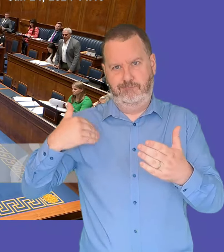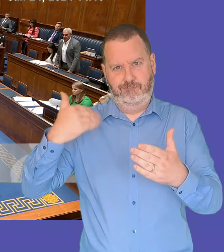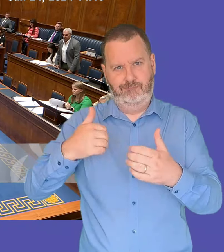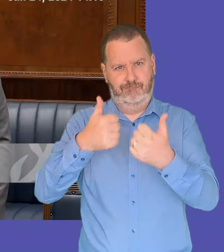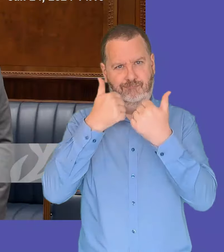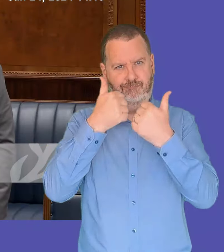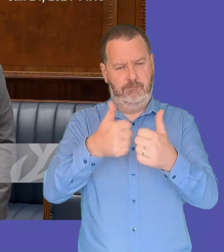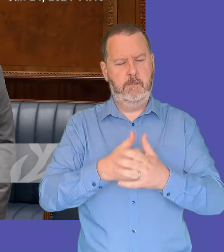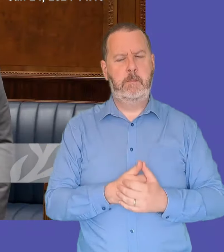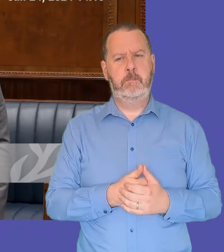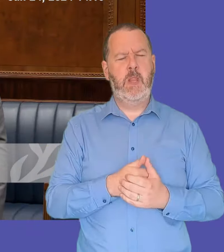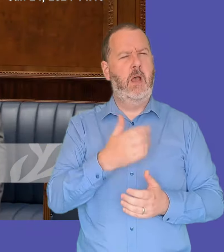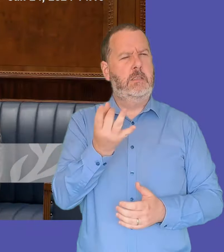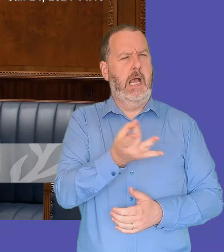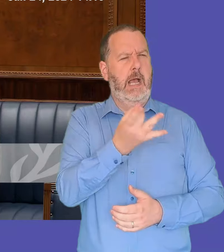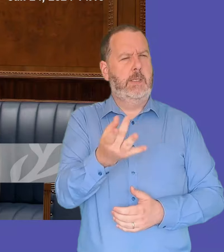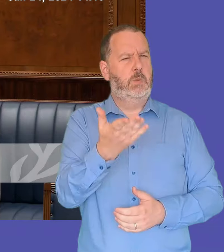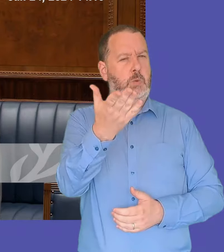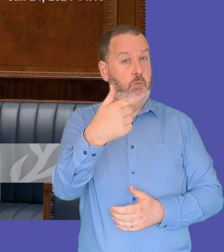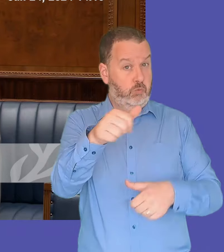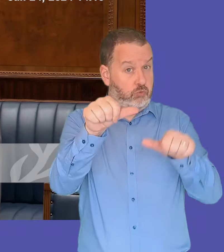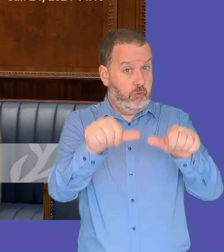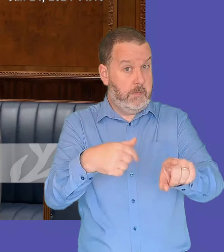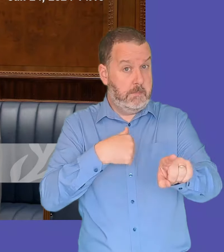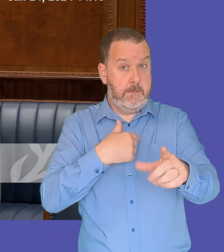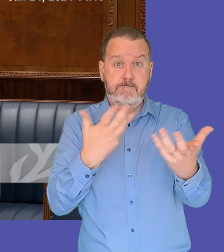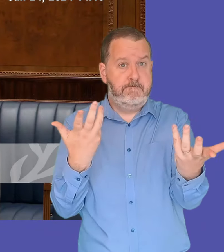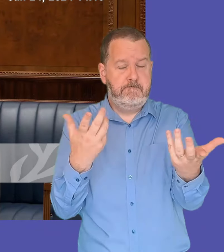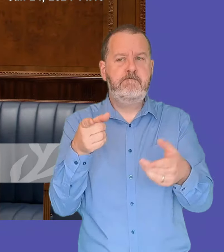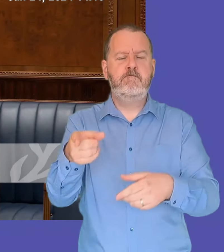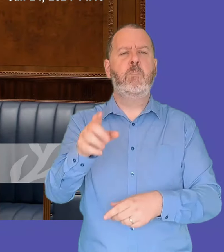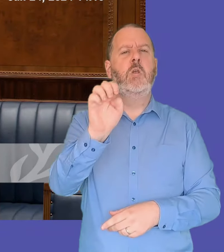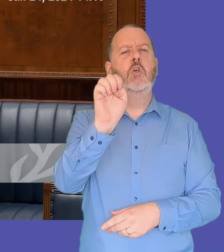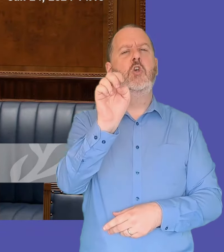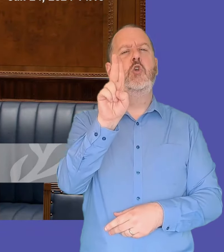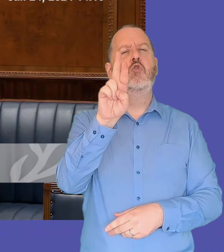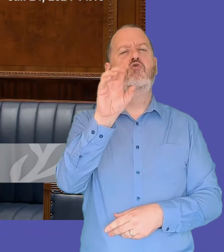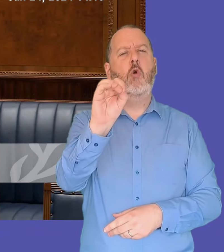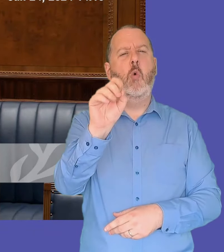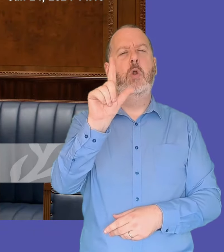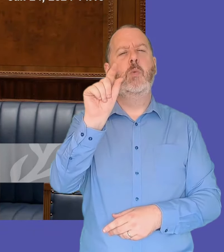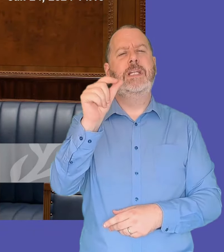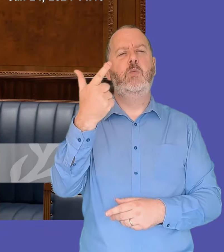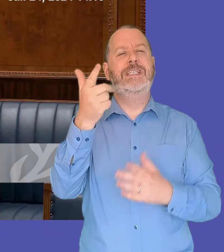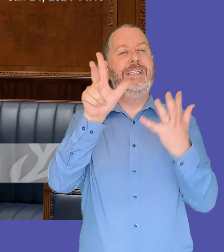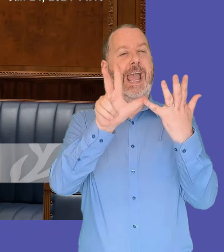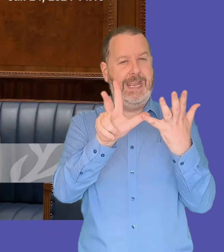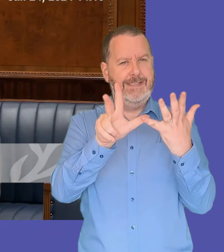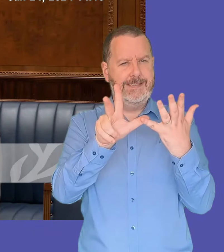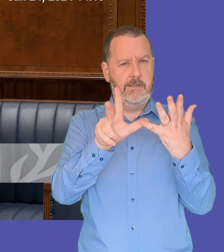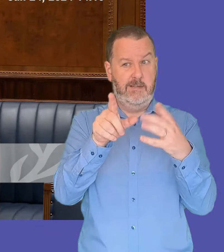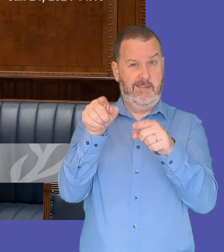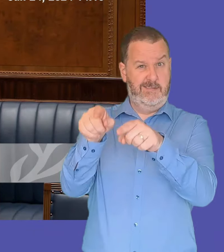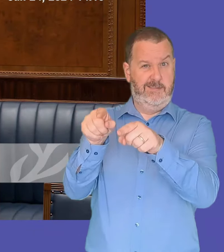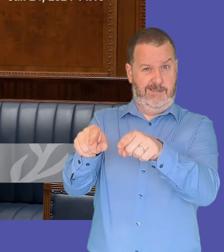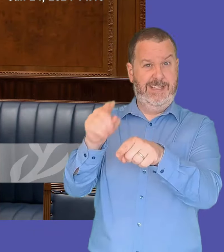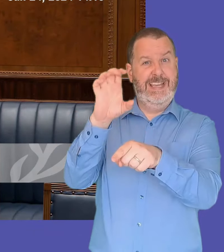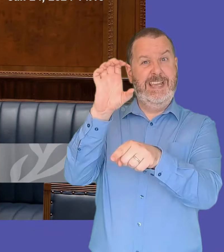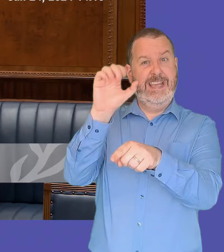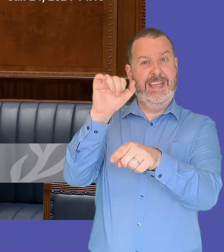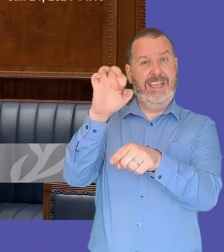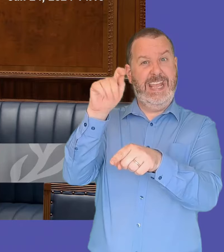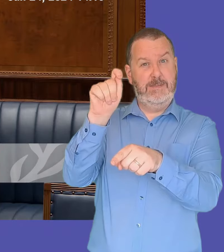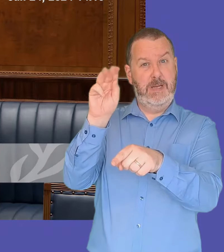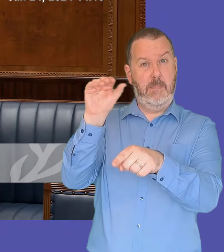the first minister agree with me that holding euro 28 in a state-of-the-art casement park is an